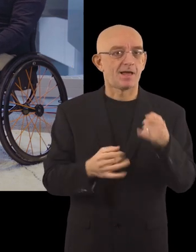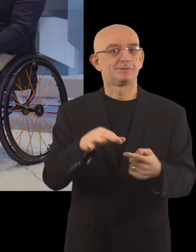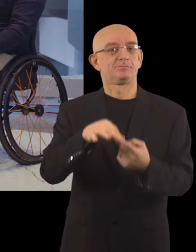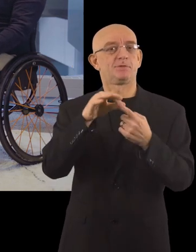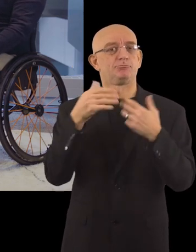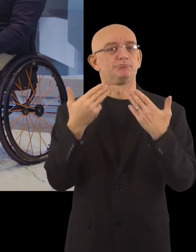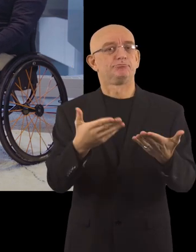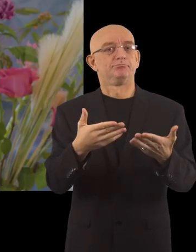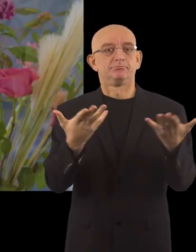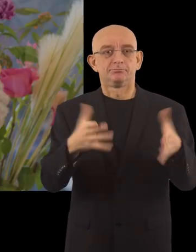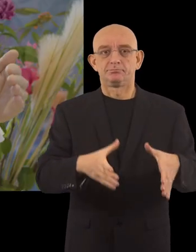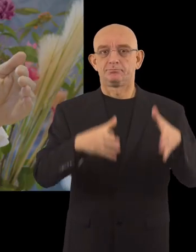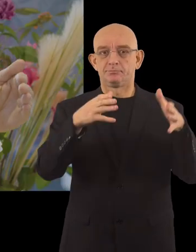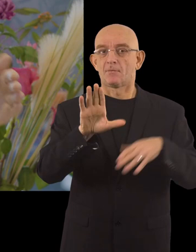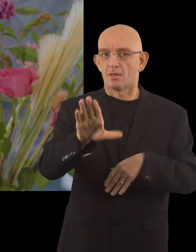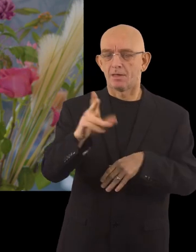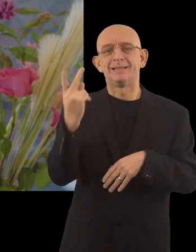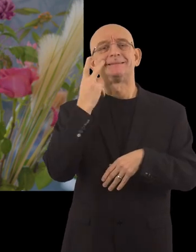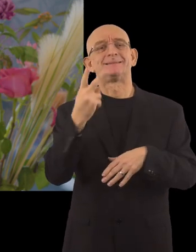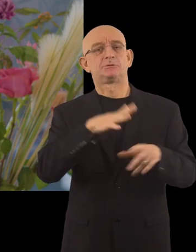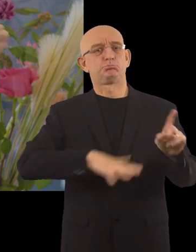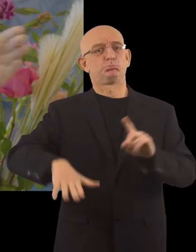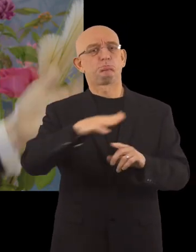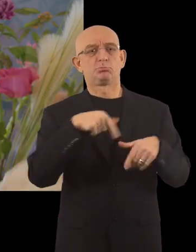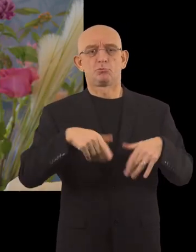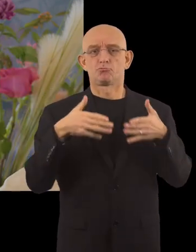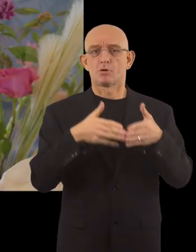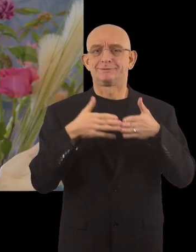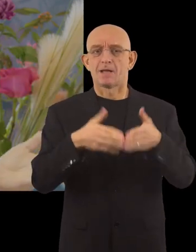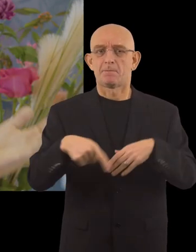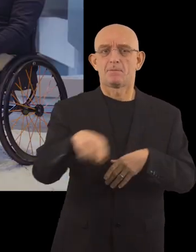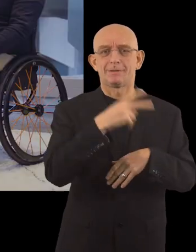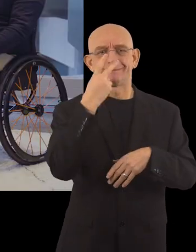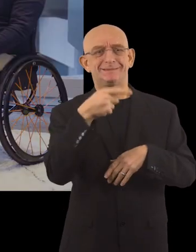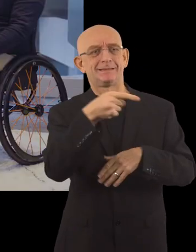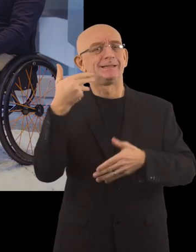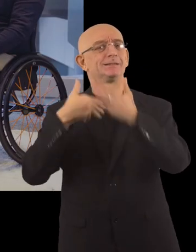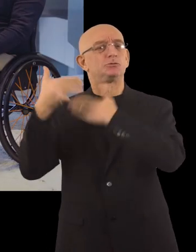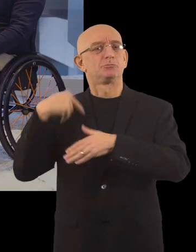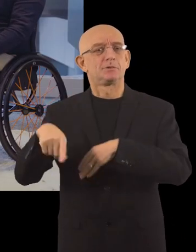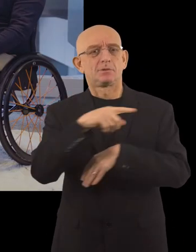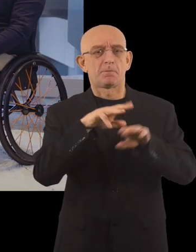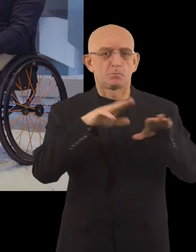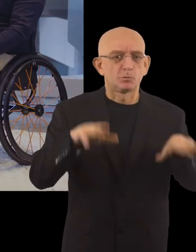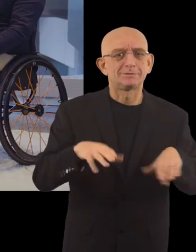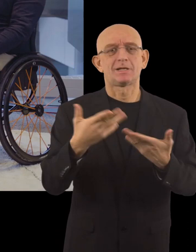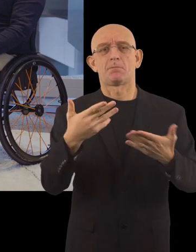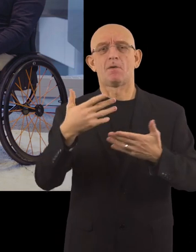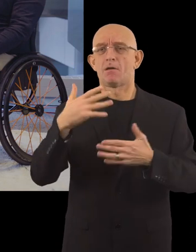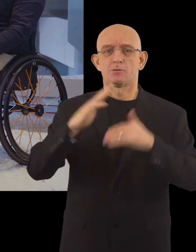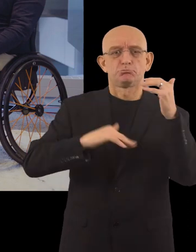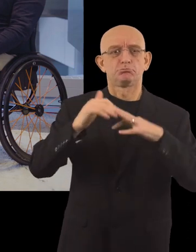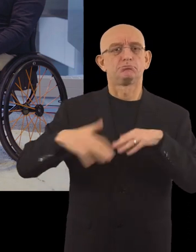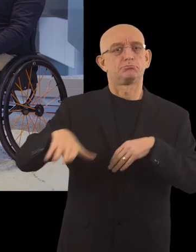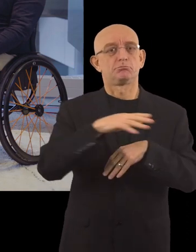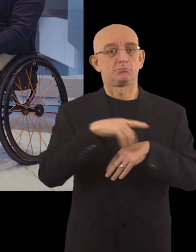built environment. Nick, when we build something new, of course you make it accessible. But what about historic buildings, musea, archaeological